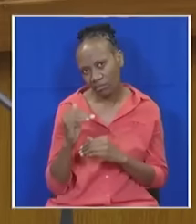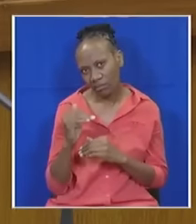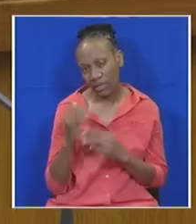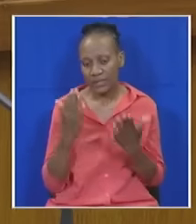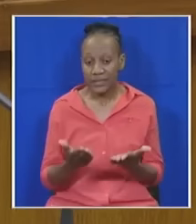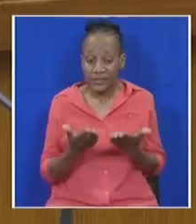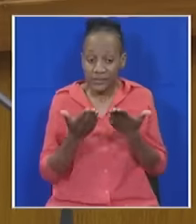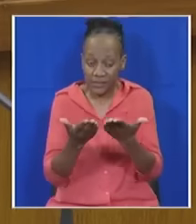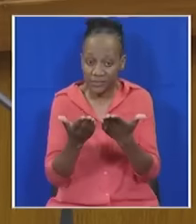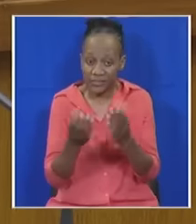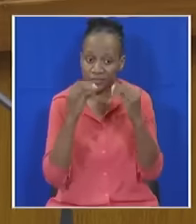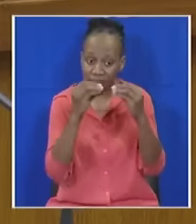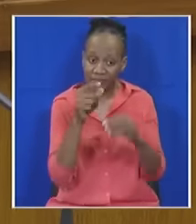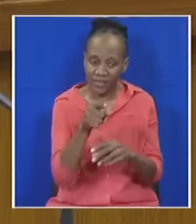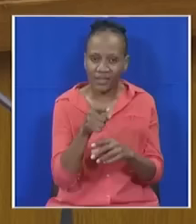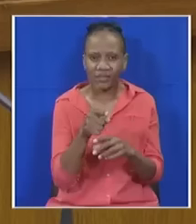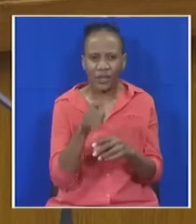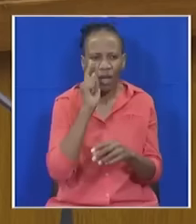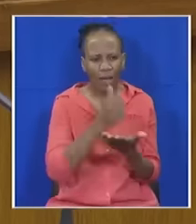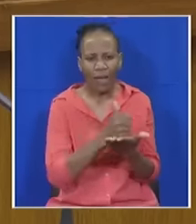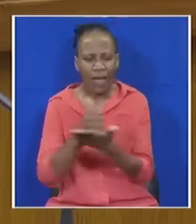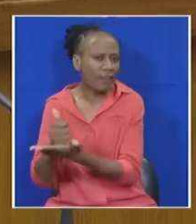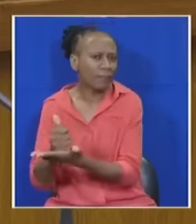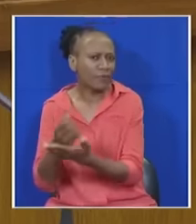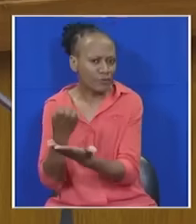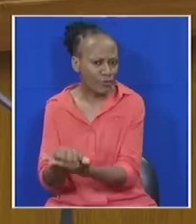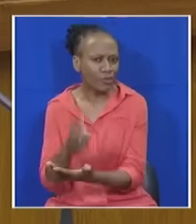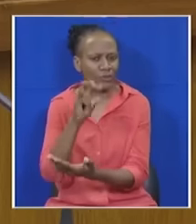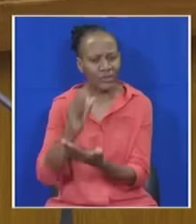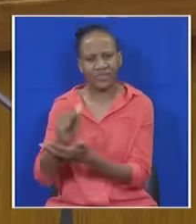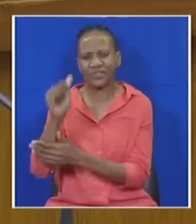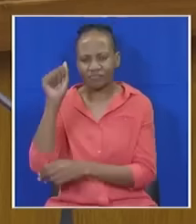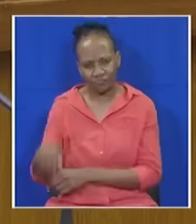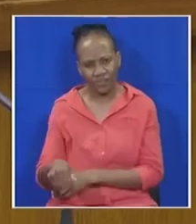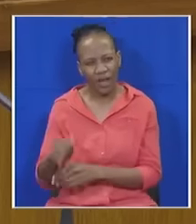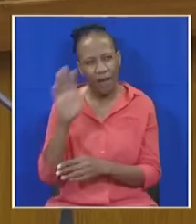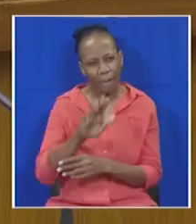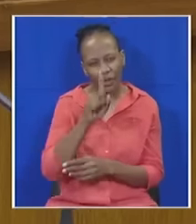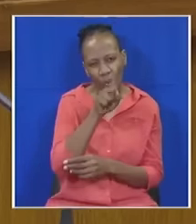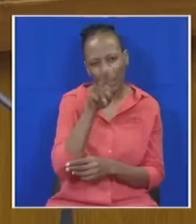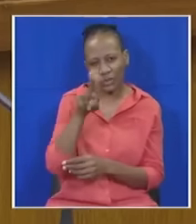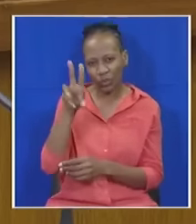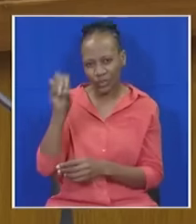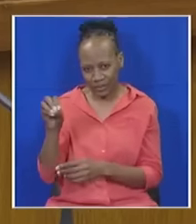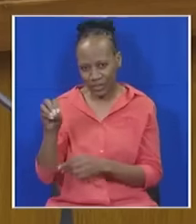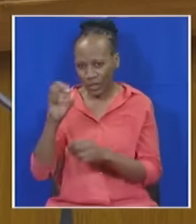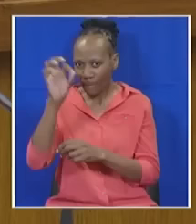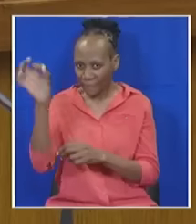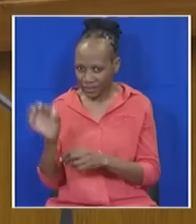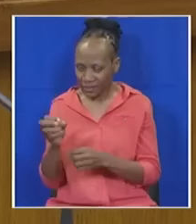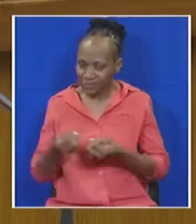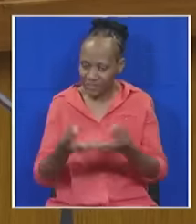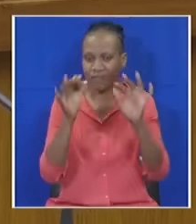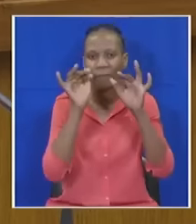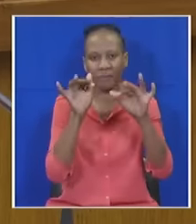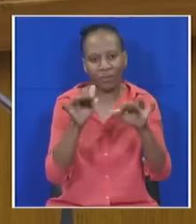services sector was the main contributor to growth in 2016, bringing nearly 120,000 new work opportunities to the